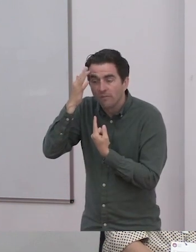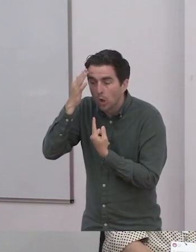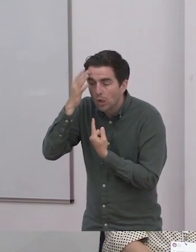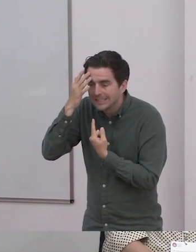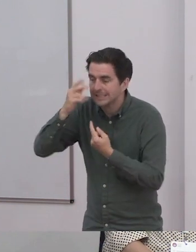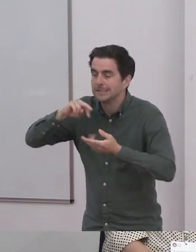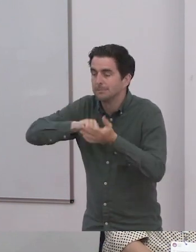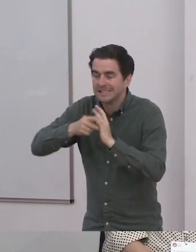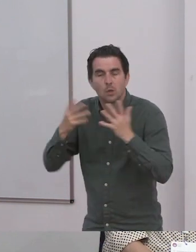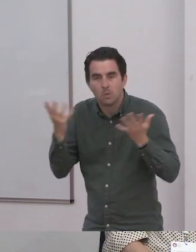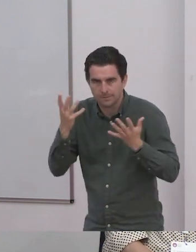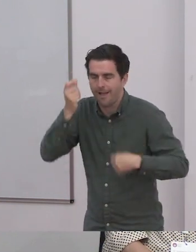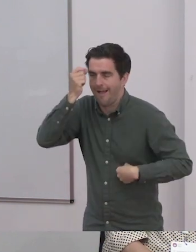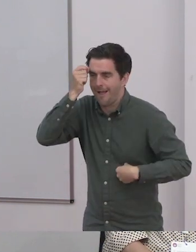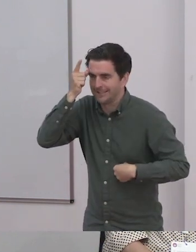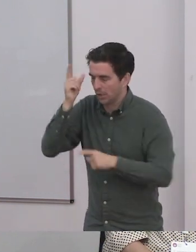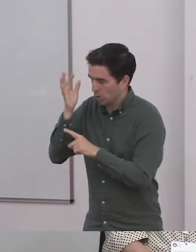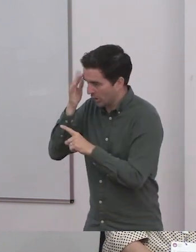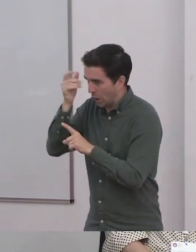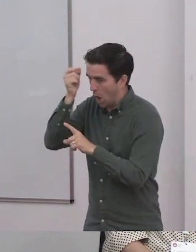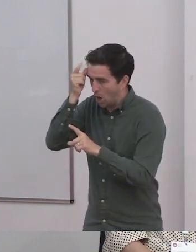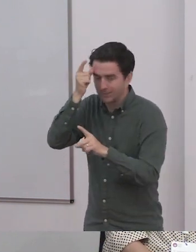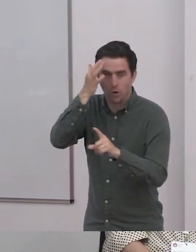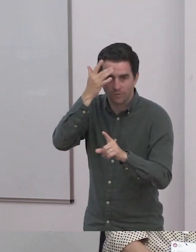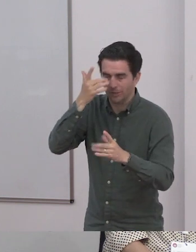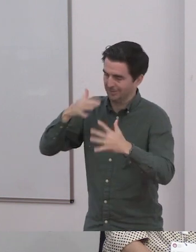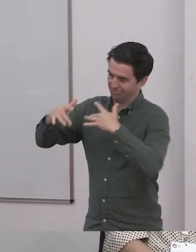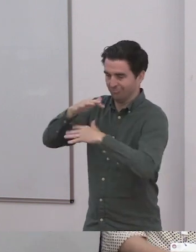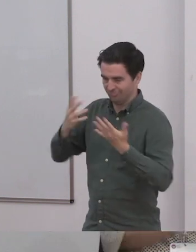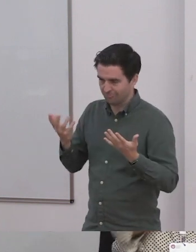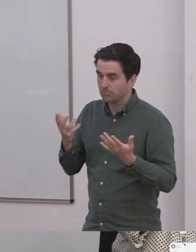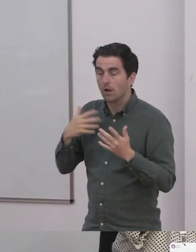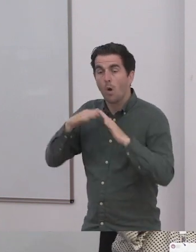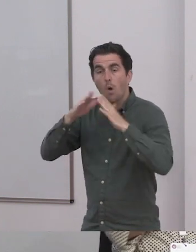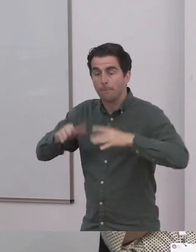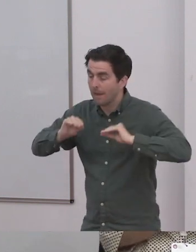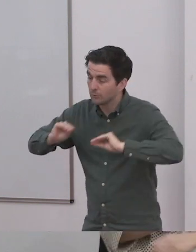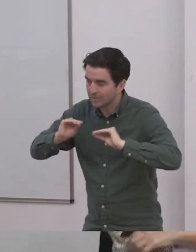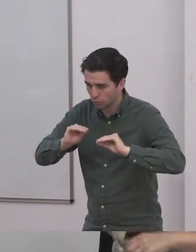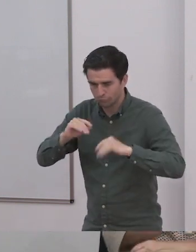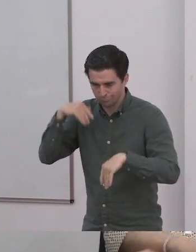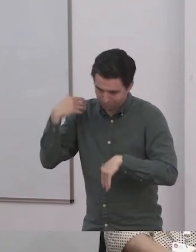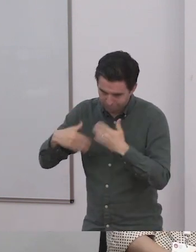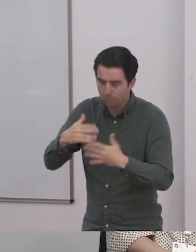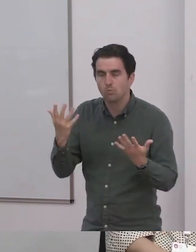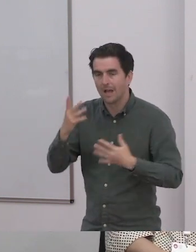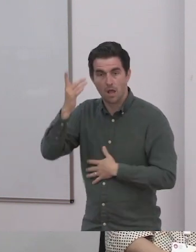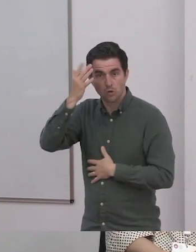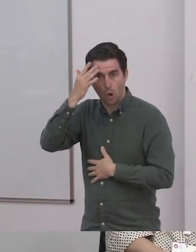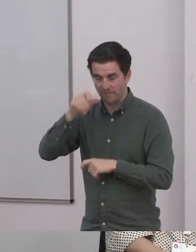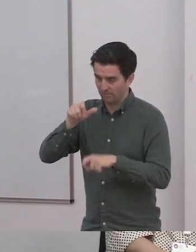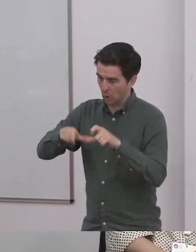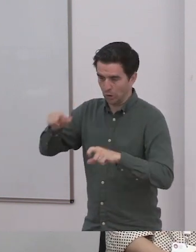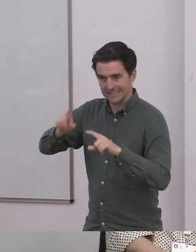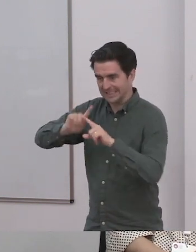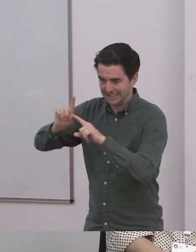children. So that nurturing of being around our own people is something that we've been really privileged to have as a